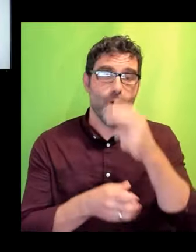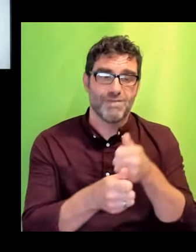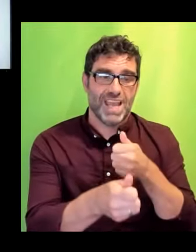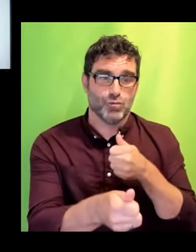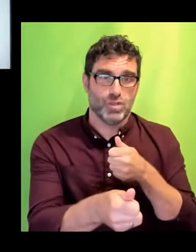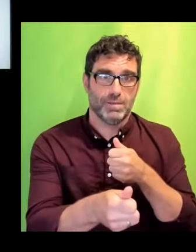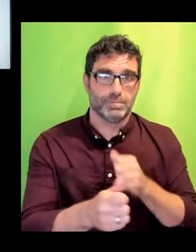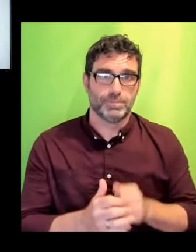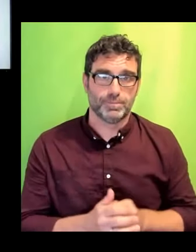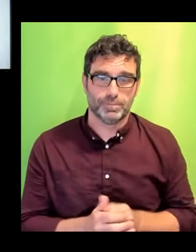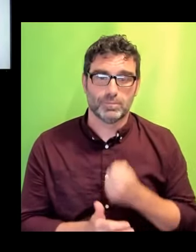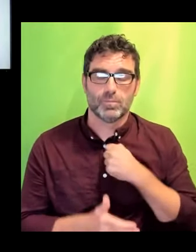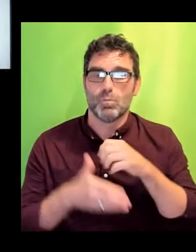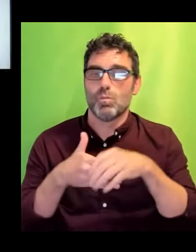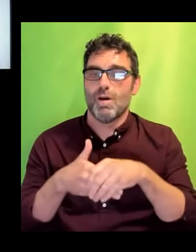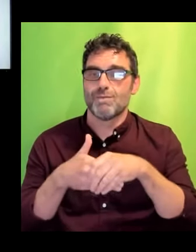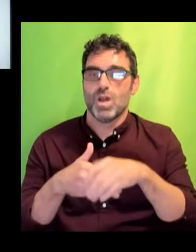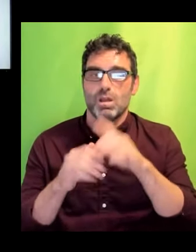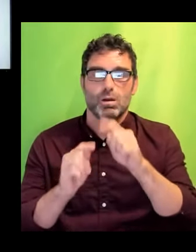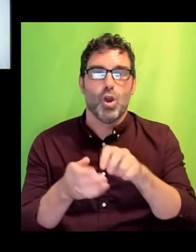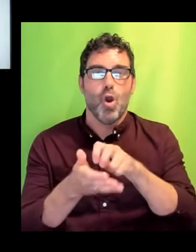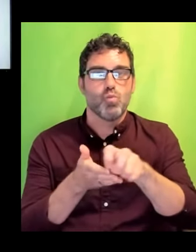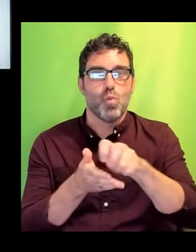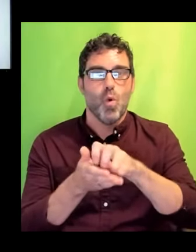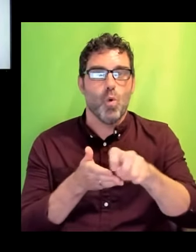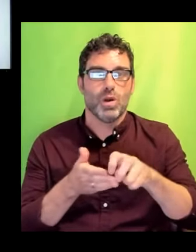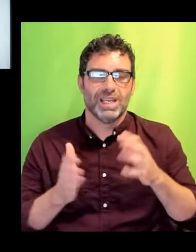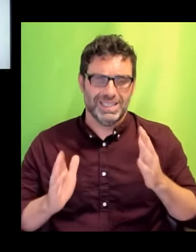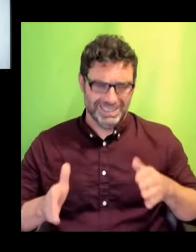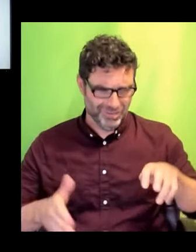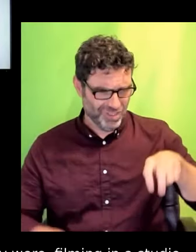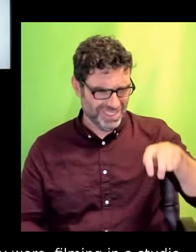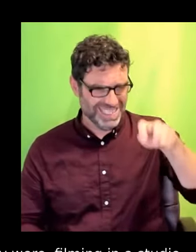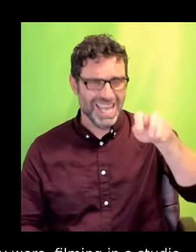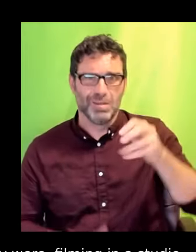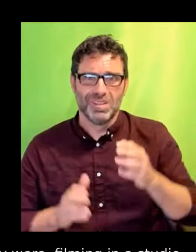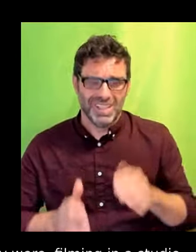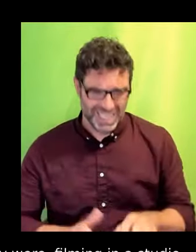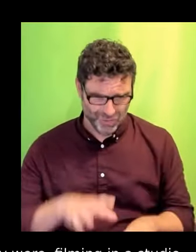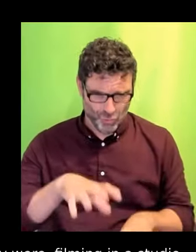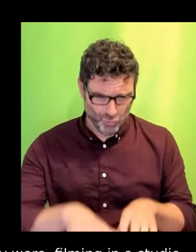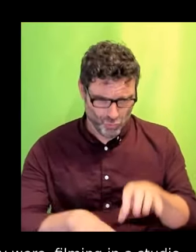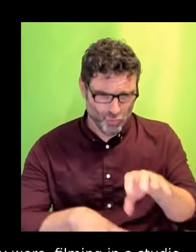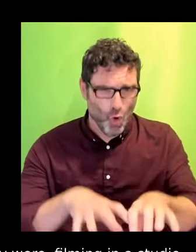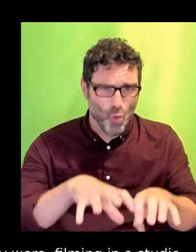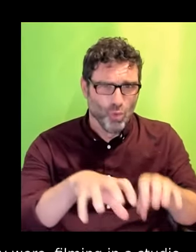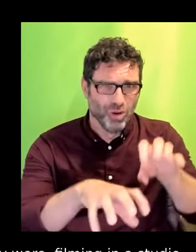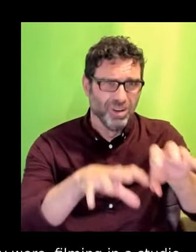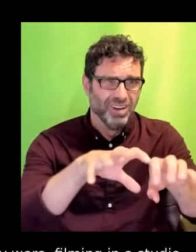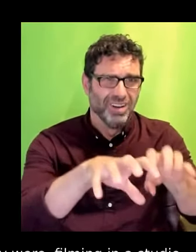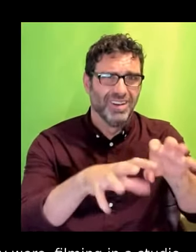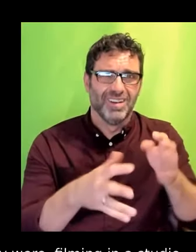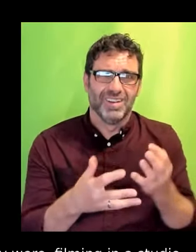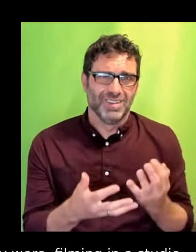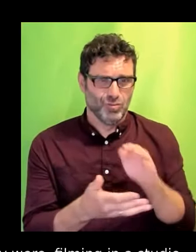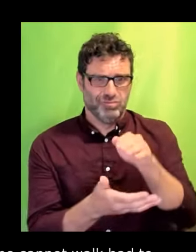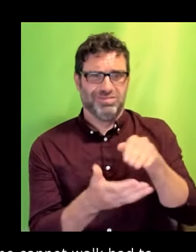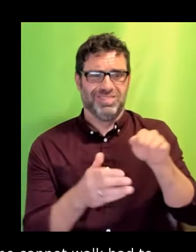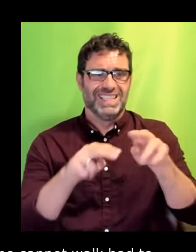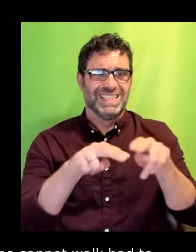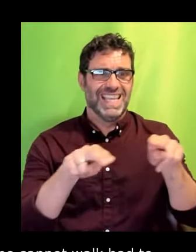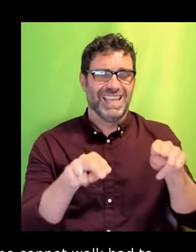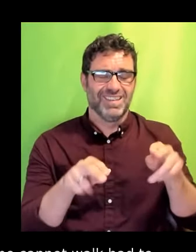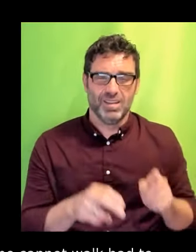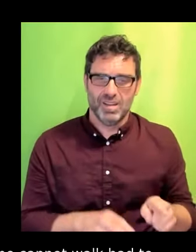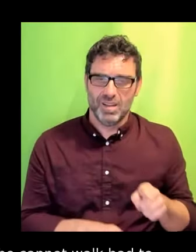walk had to crawl up the steps and along the floor to get to her desk. A floor I might add that had been walked over by